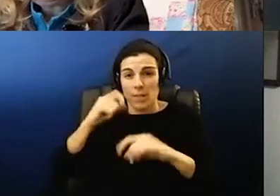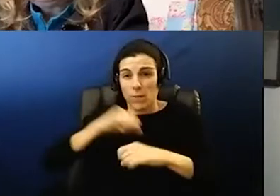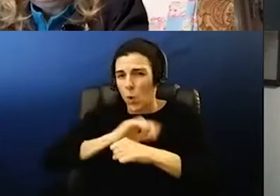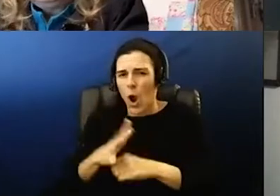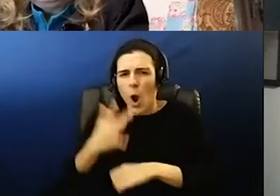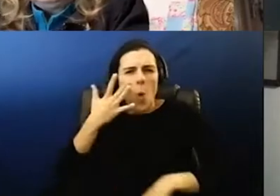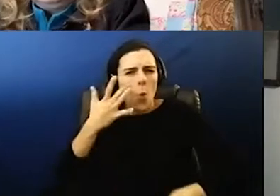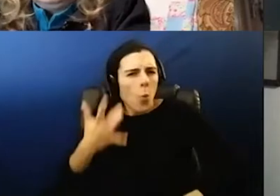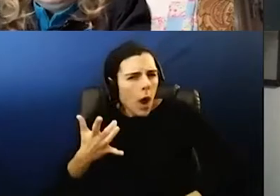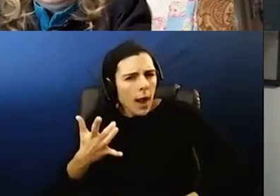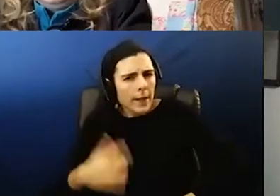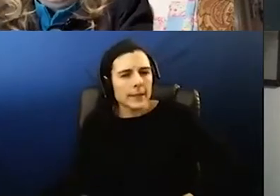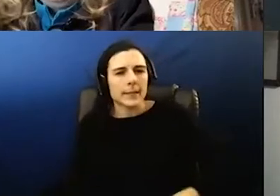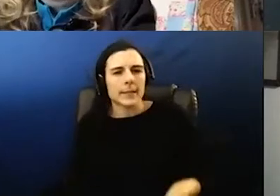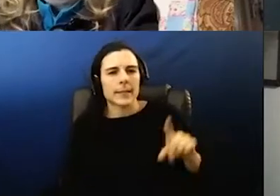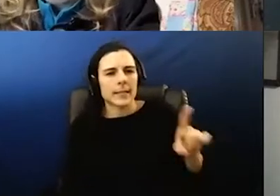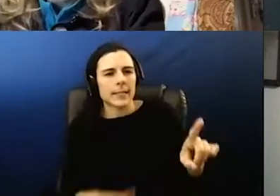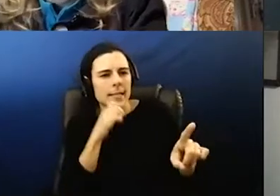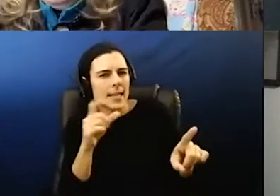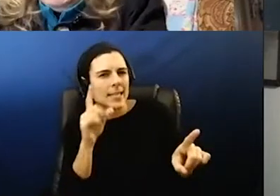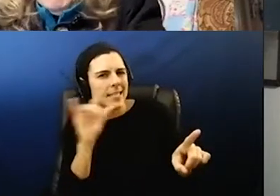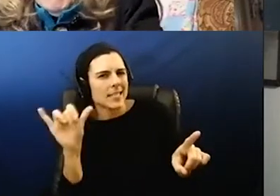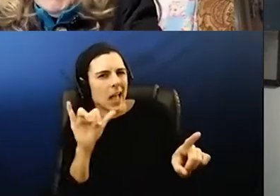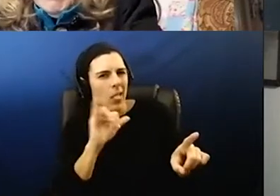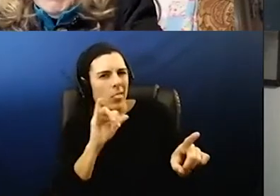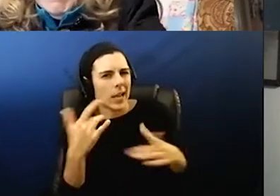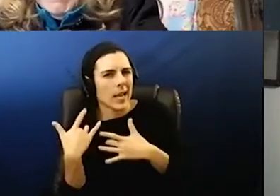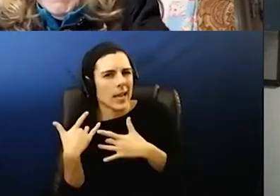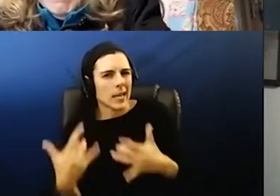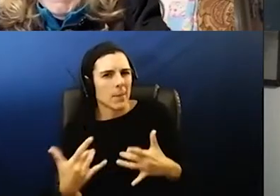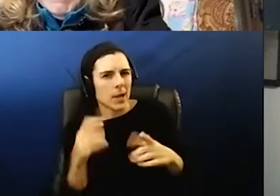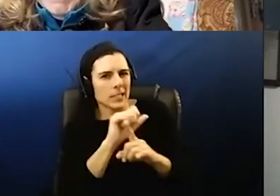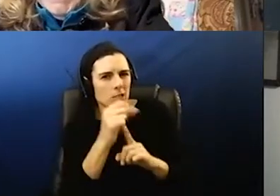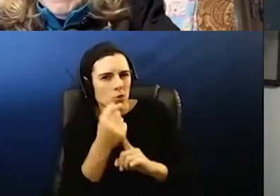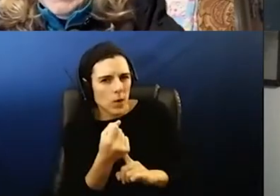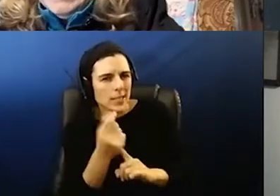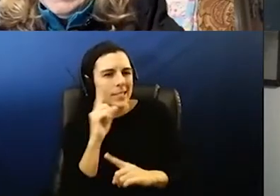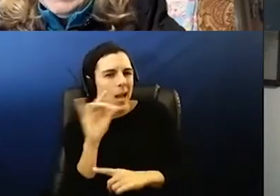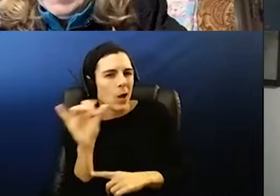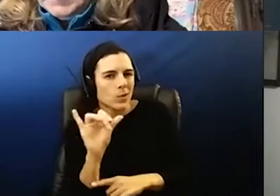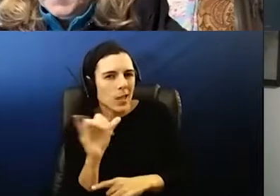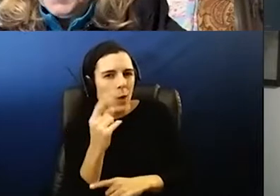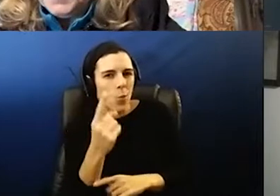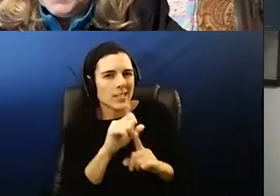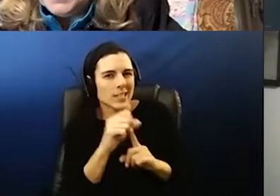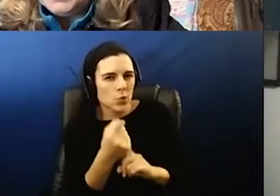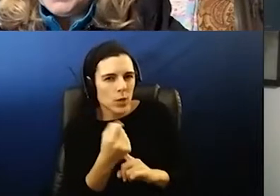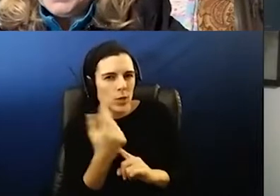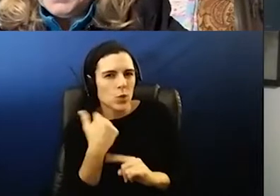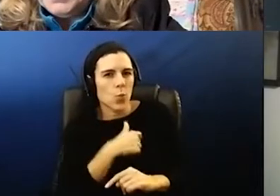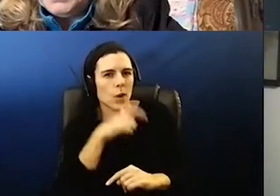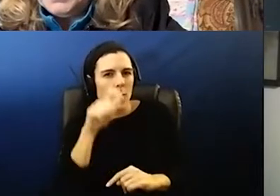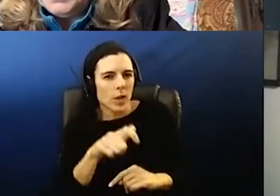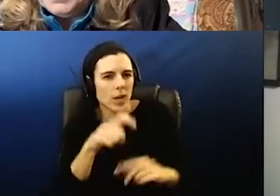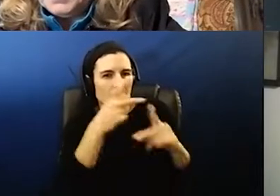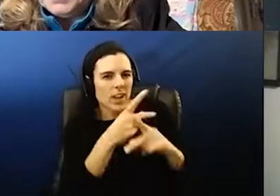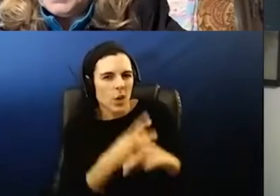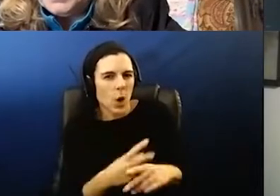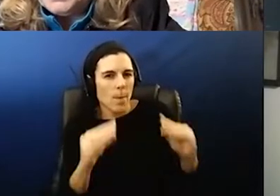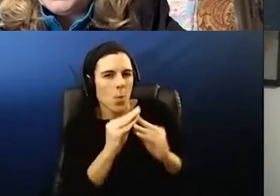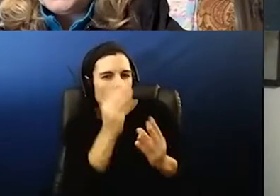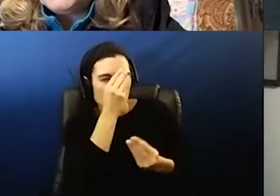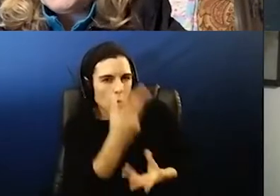case that that doesn't sound like a typical scenario so i would have to it sounds like one of those situations where we would need to find more information